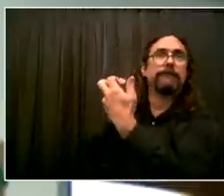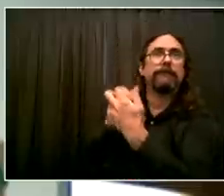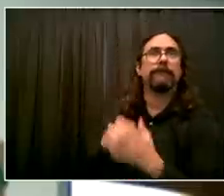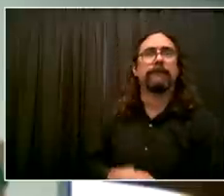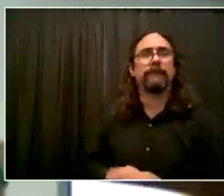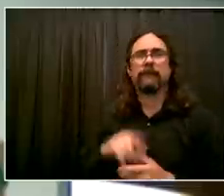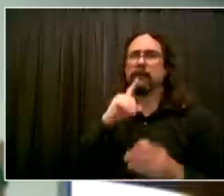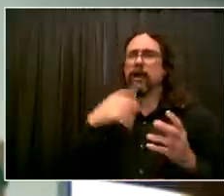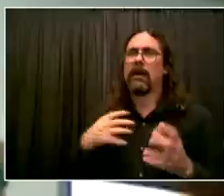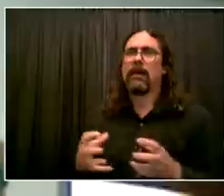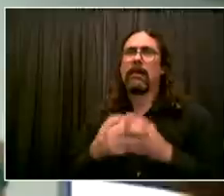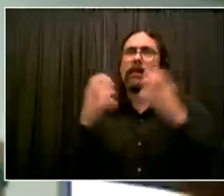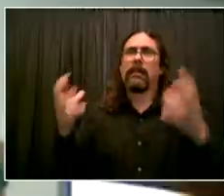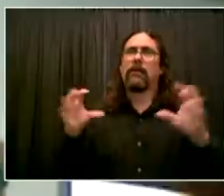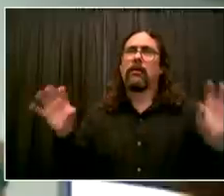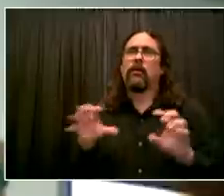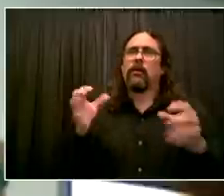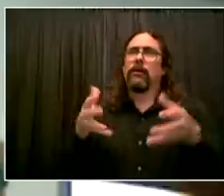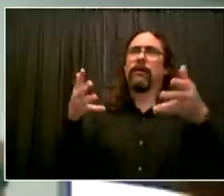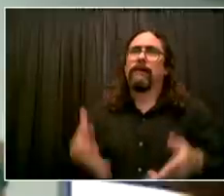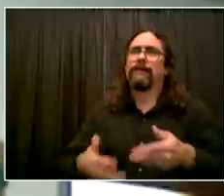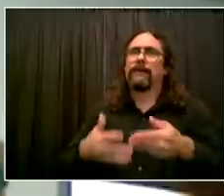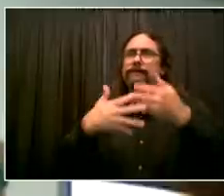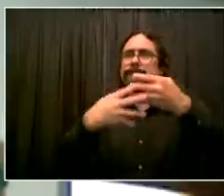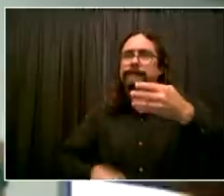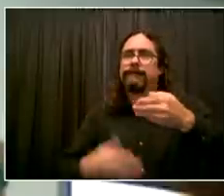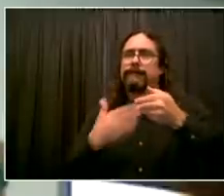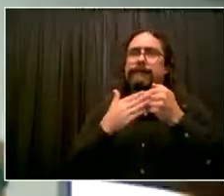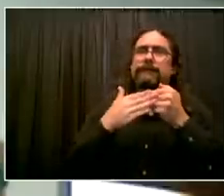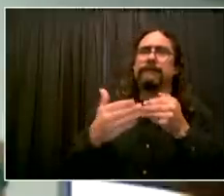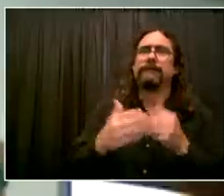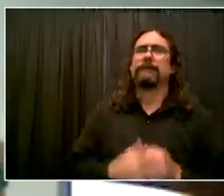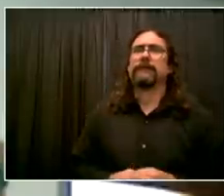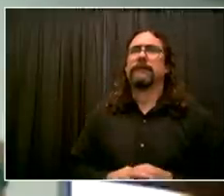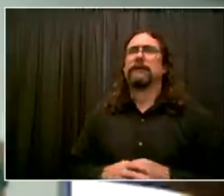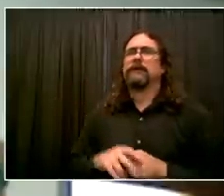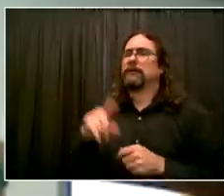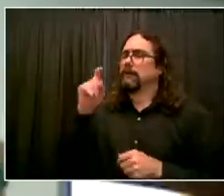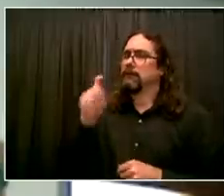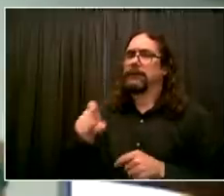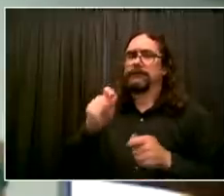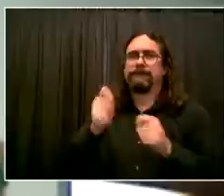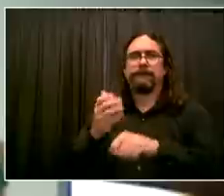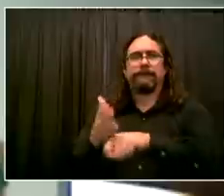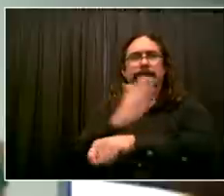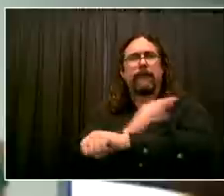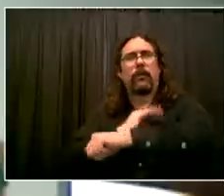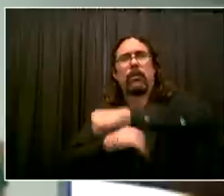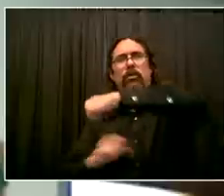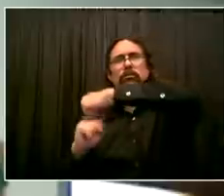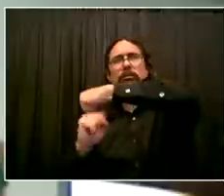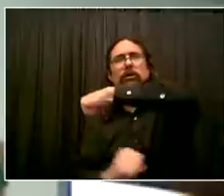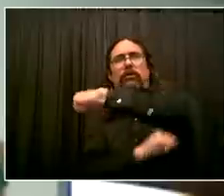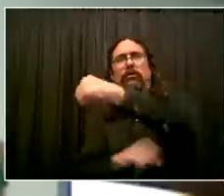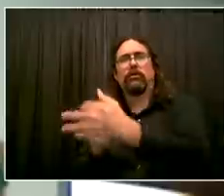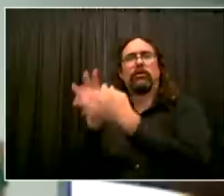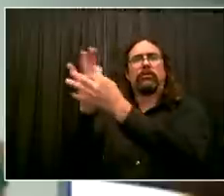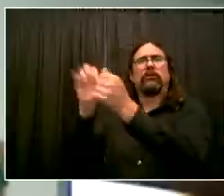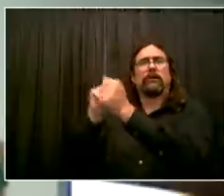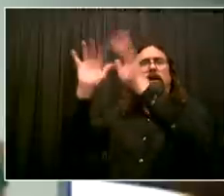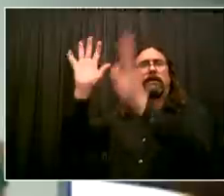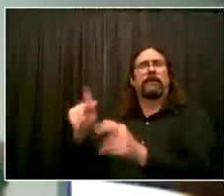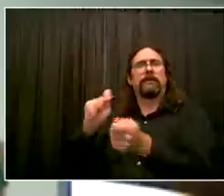Green infrastructure, of course, looking at high level storm sewers, you know, enlisting property owners.